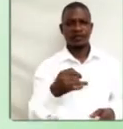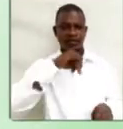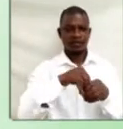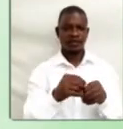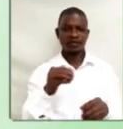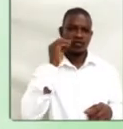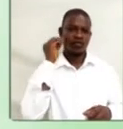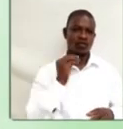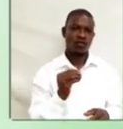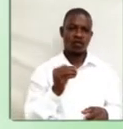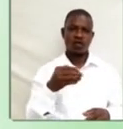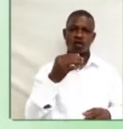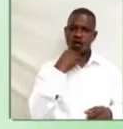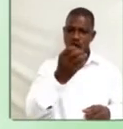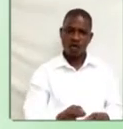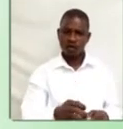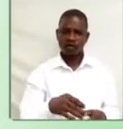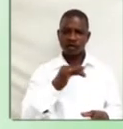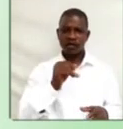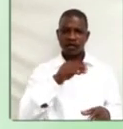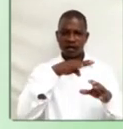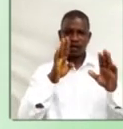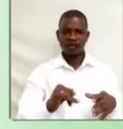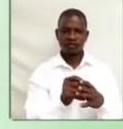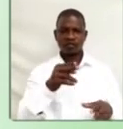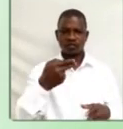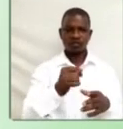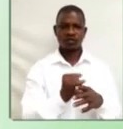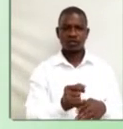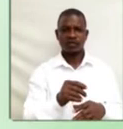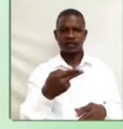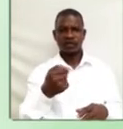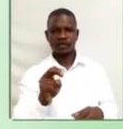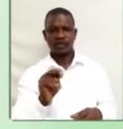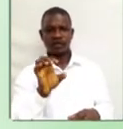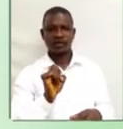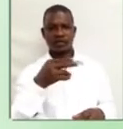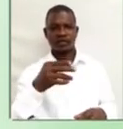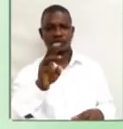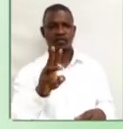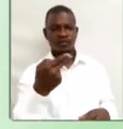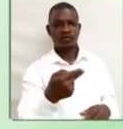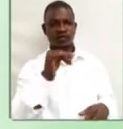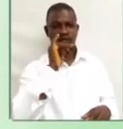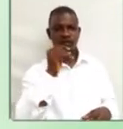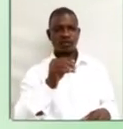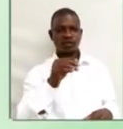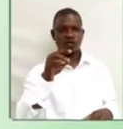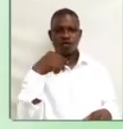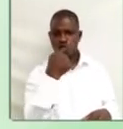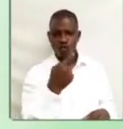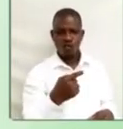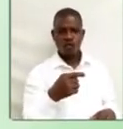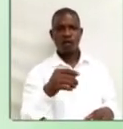in home. Hot. Household. Hands. W-H in